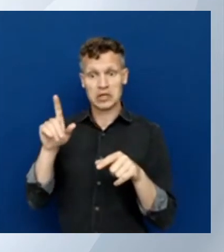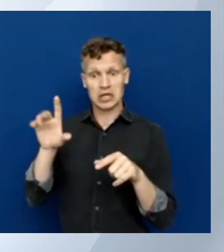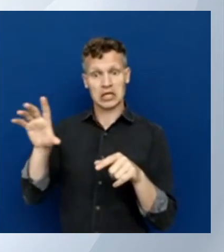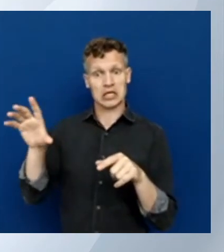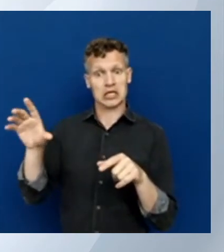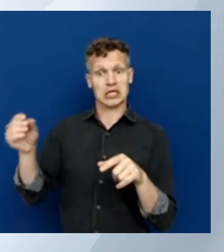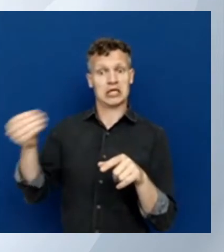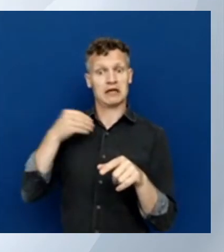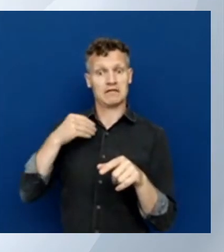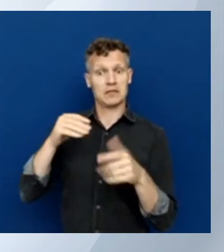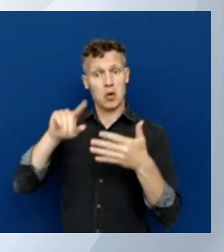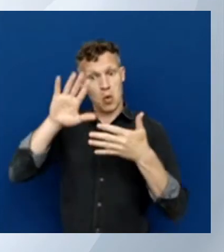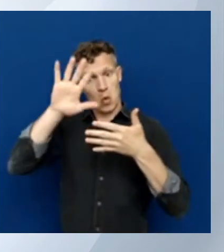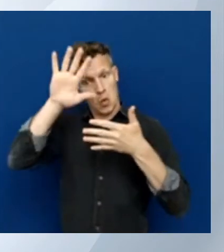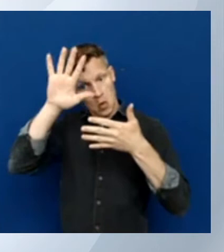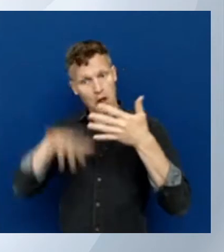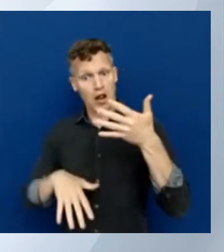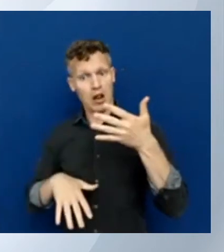because it's a bit more readable.